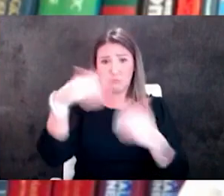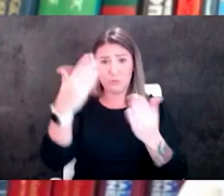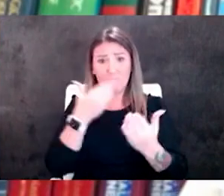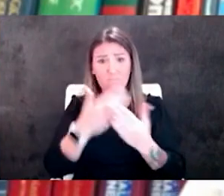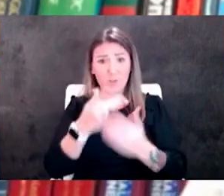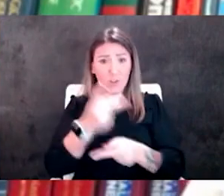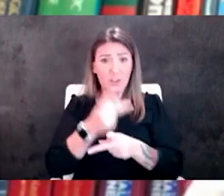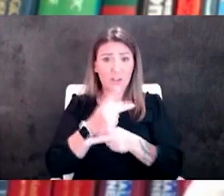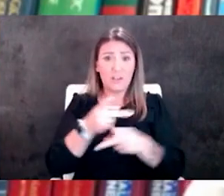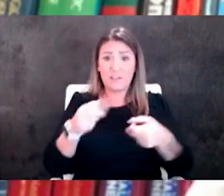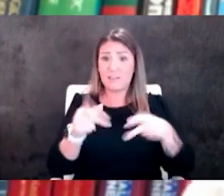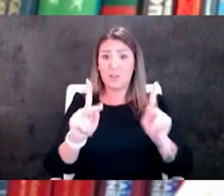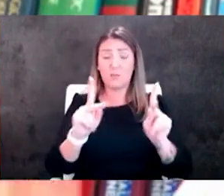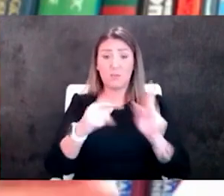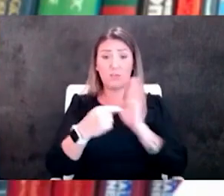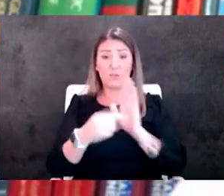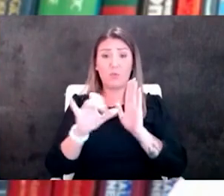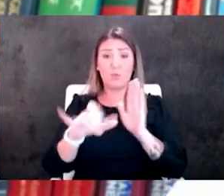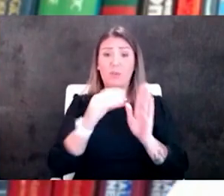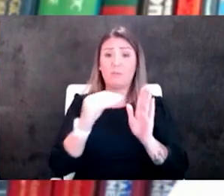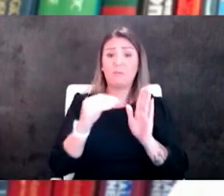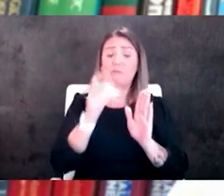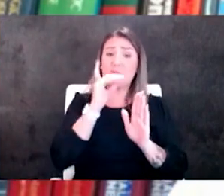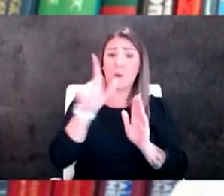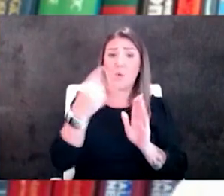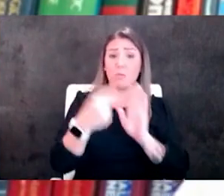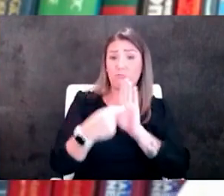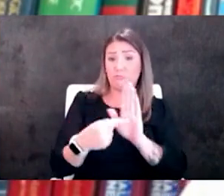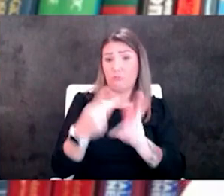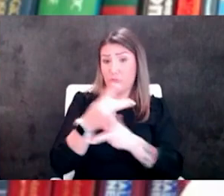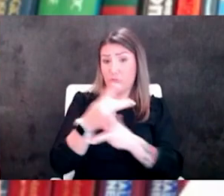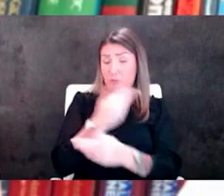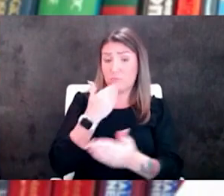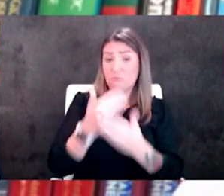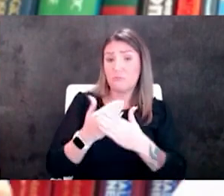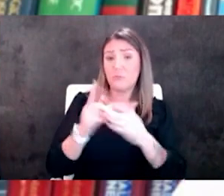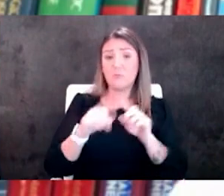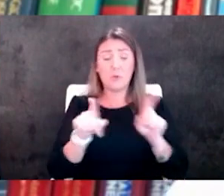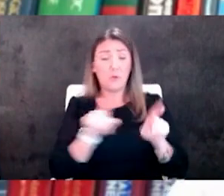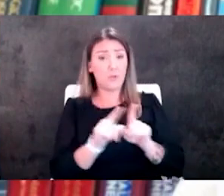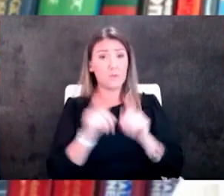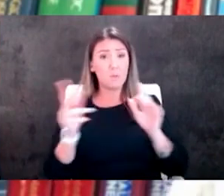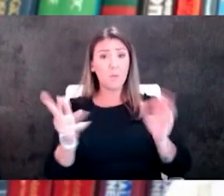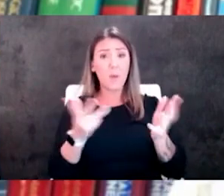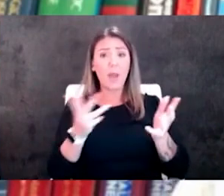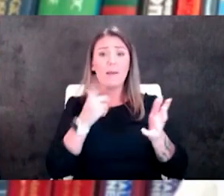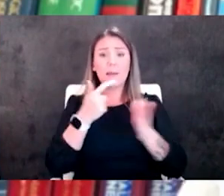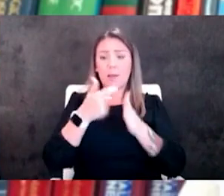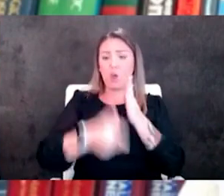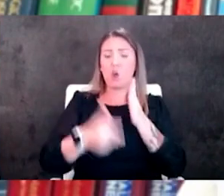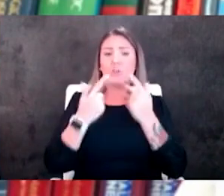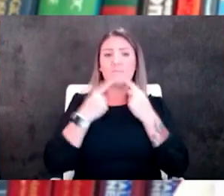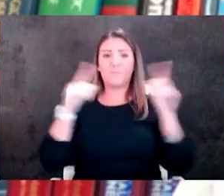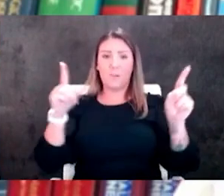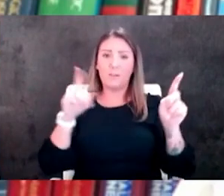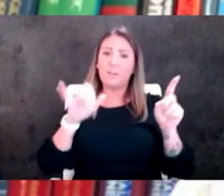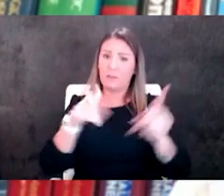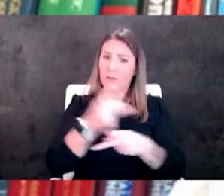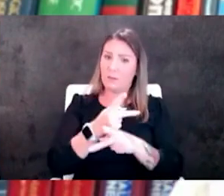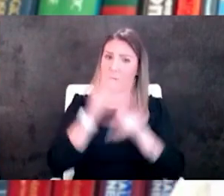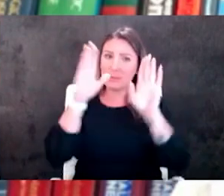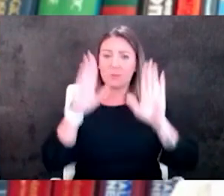opportunity to show that and not only show that the care is good but also that the the cost effectiveness of that care is excellent